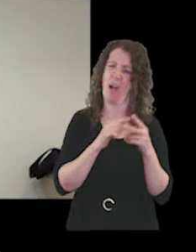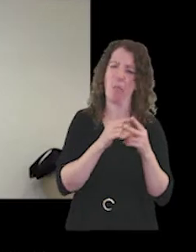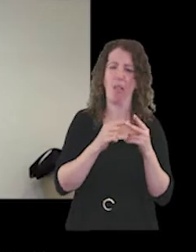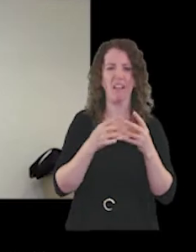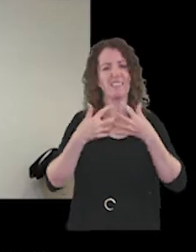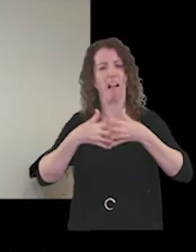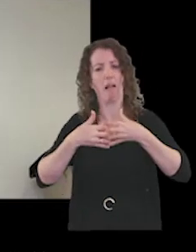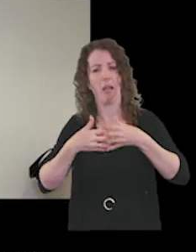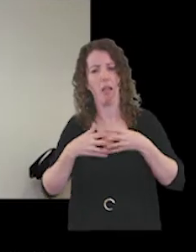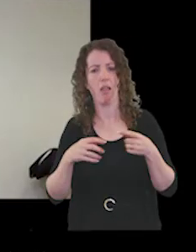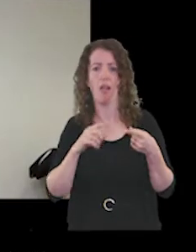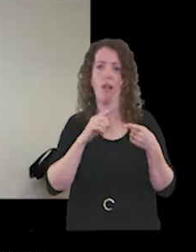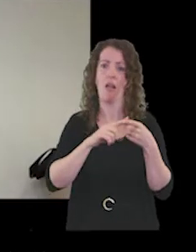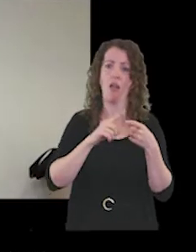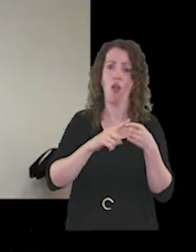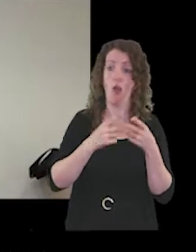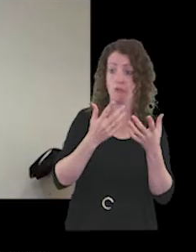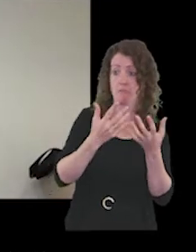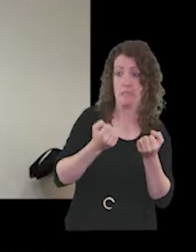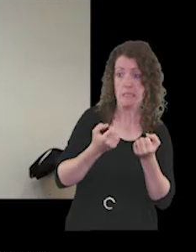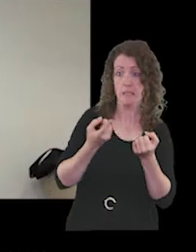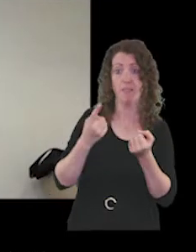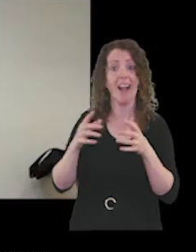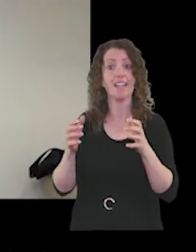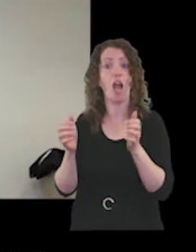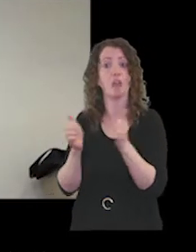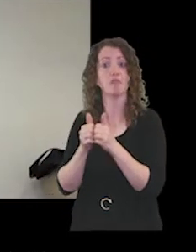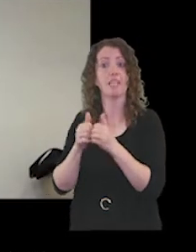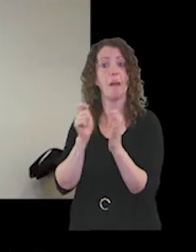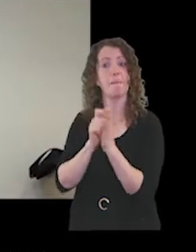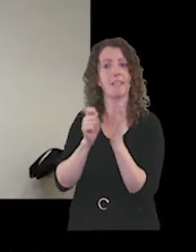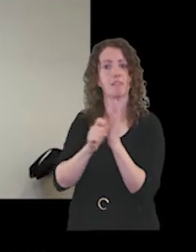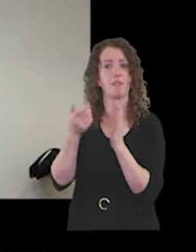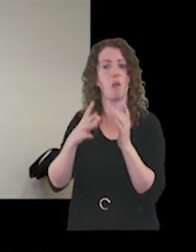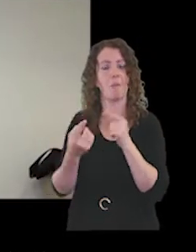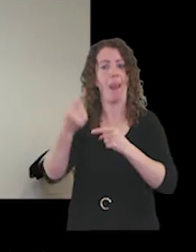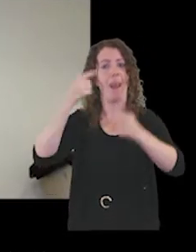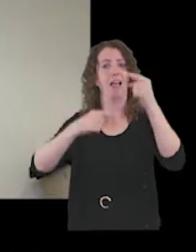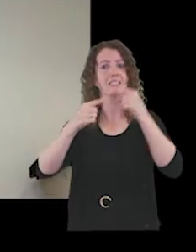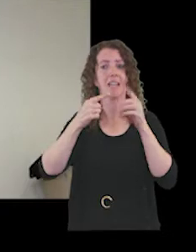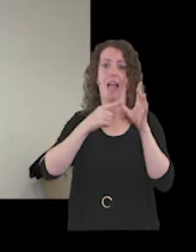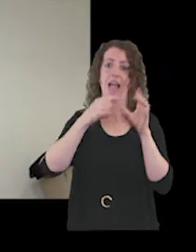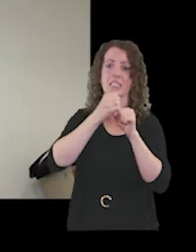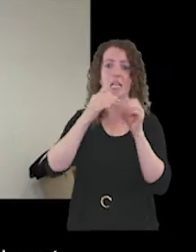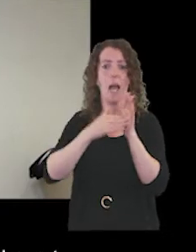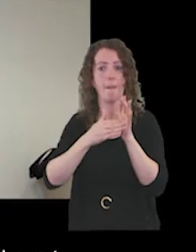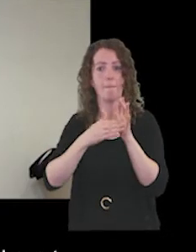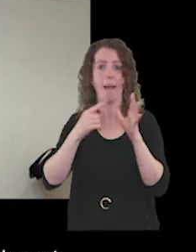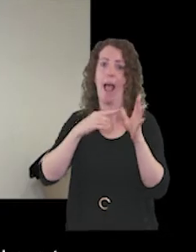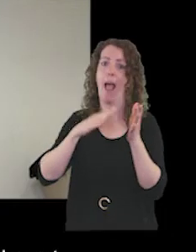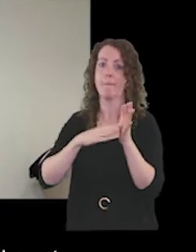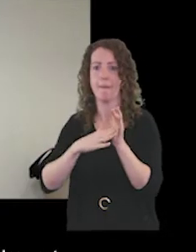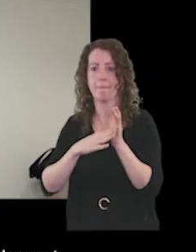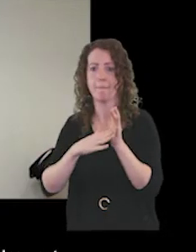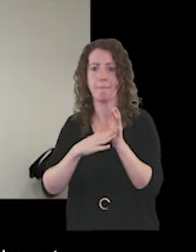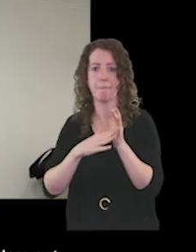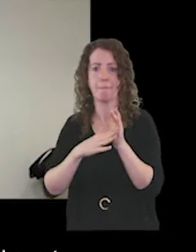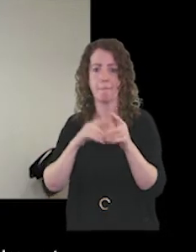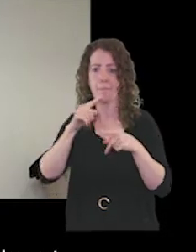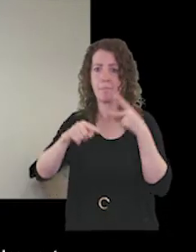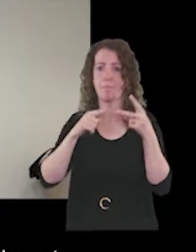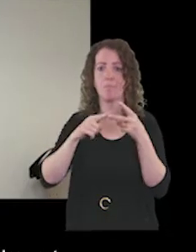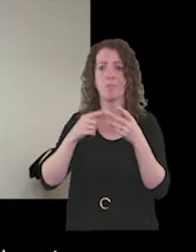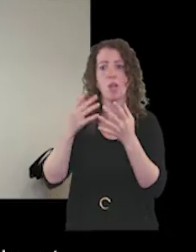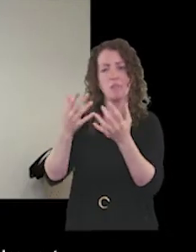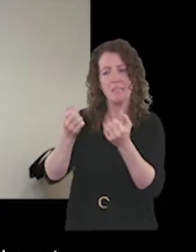technical. First off, to receive and degree the minutes of last year's AGM AMM. Then to receive the annual report